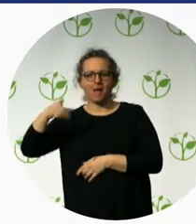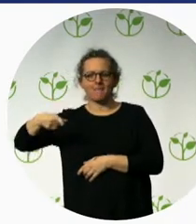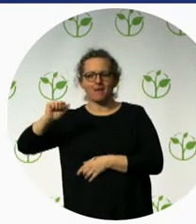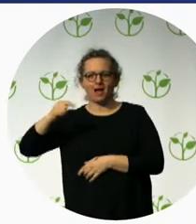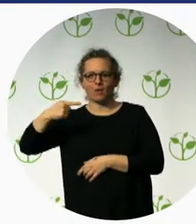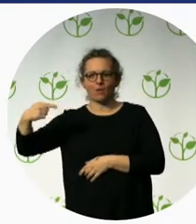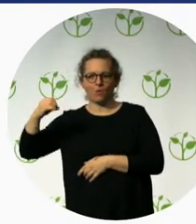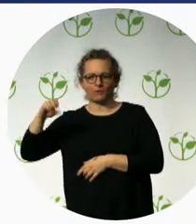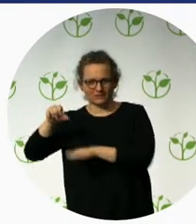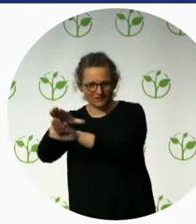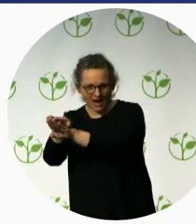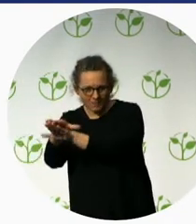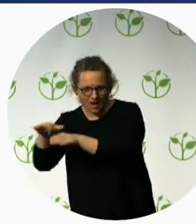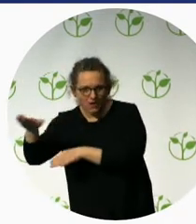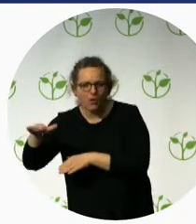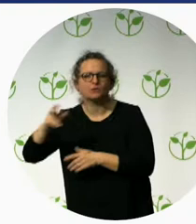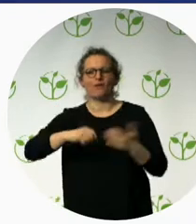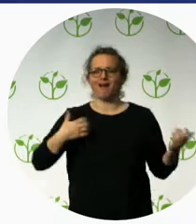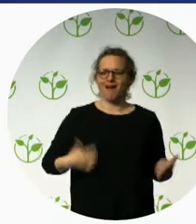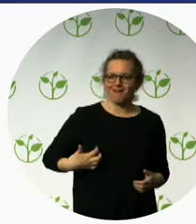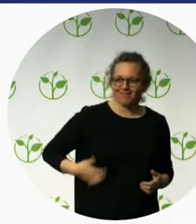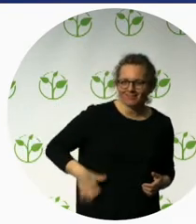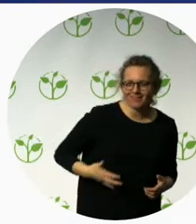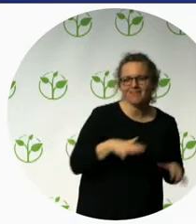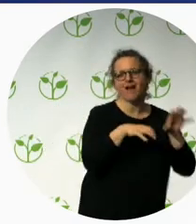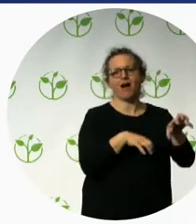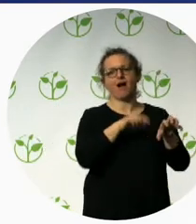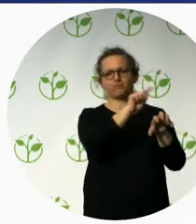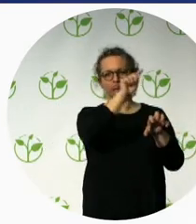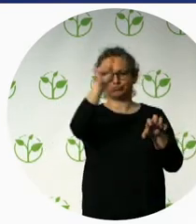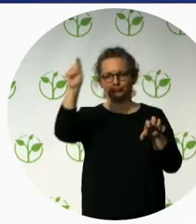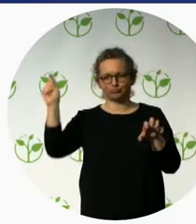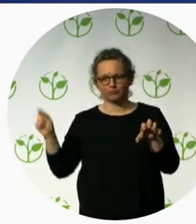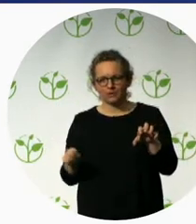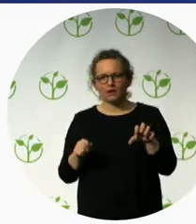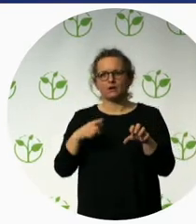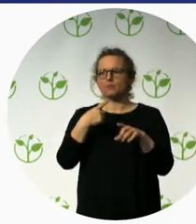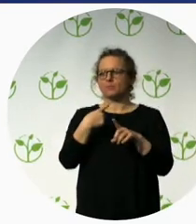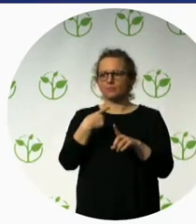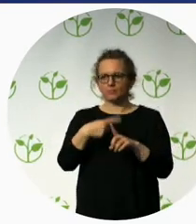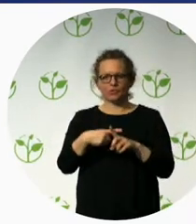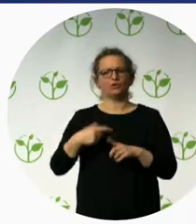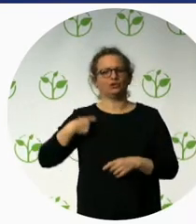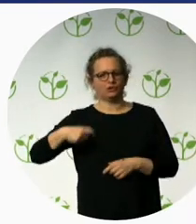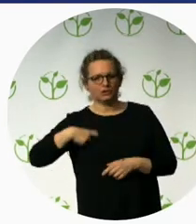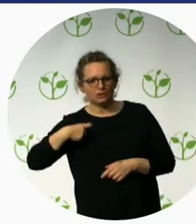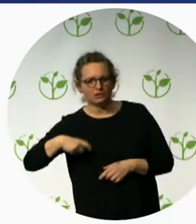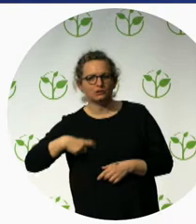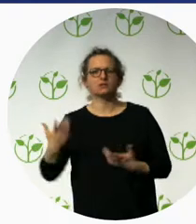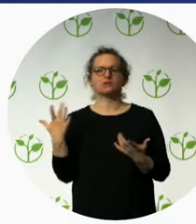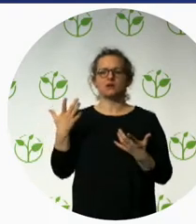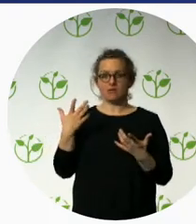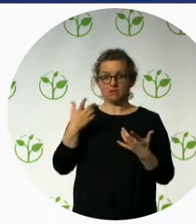hypotherapy, horse riding, for children with mental and physical disabilities. And her best practice